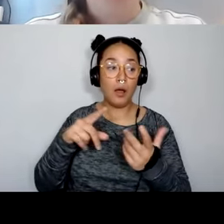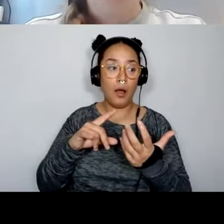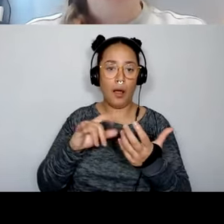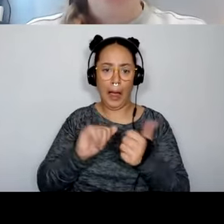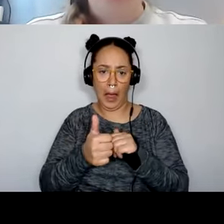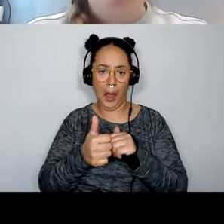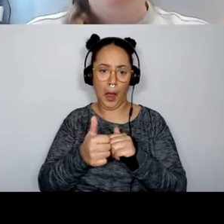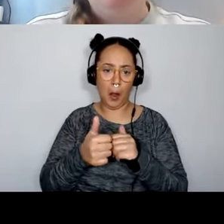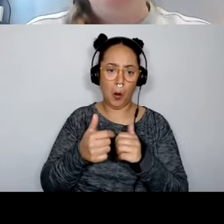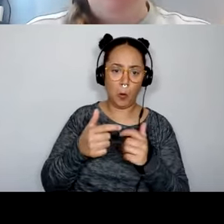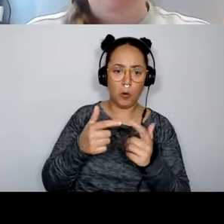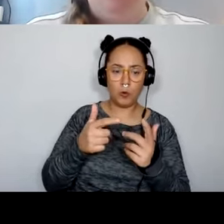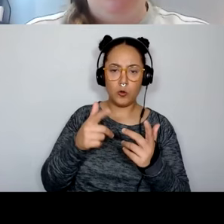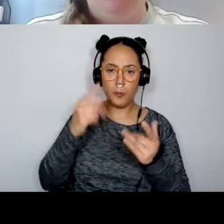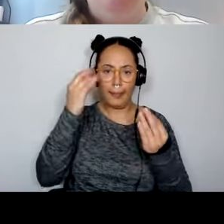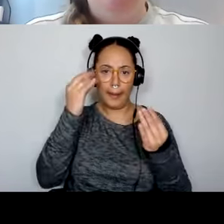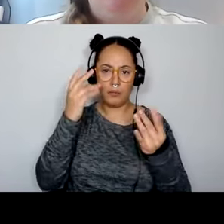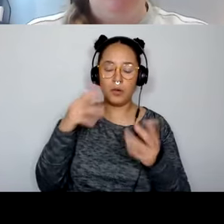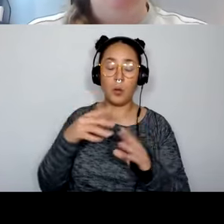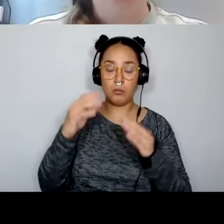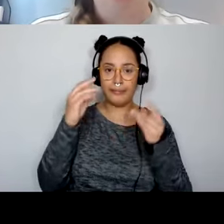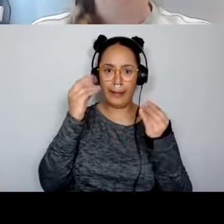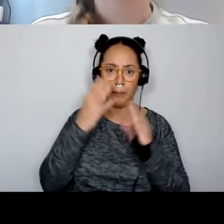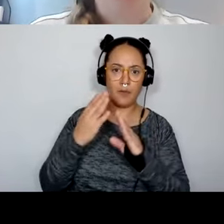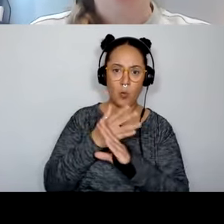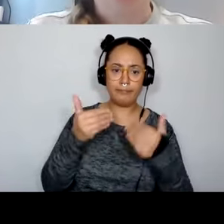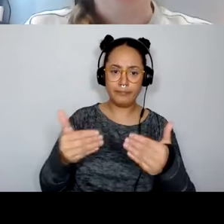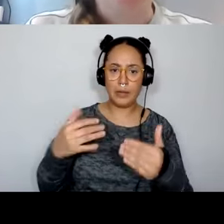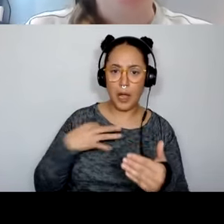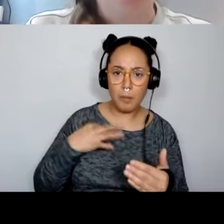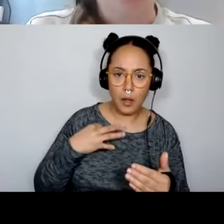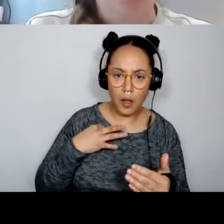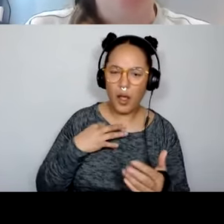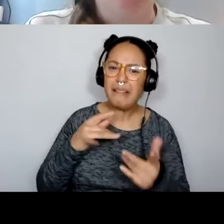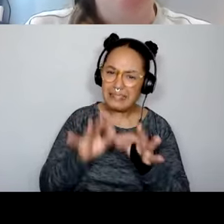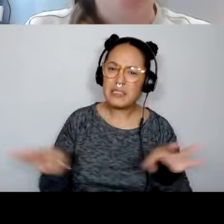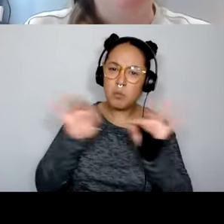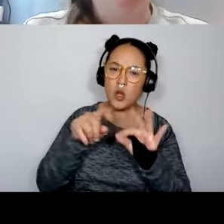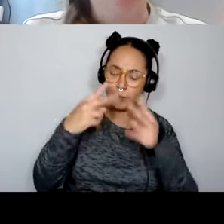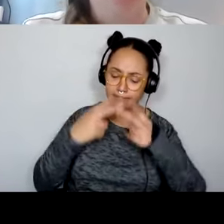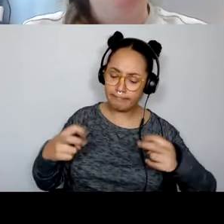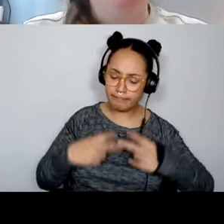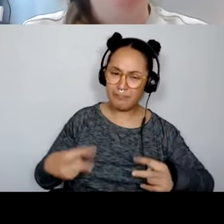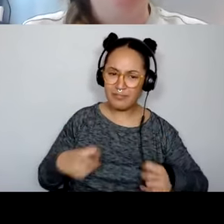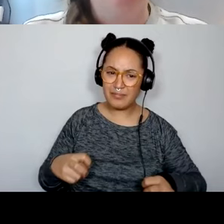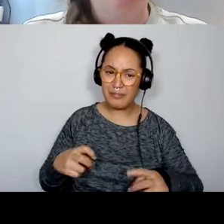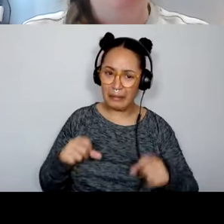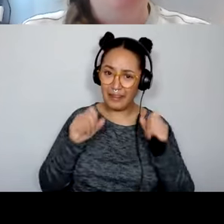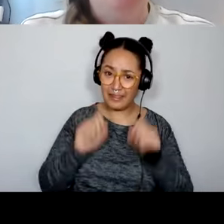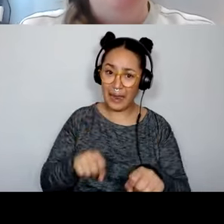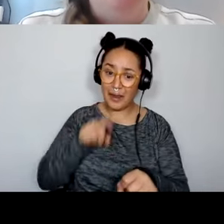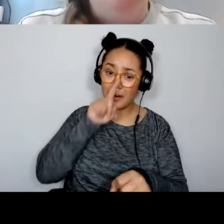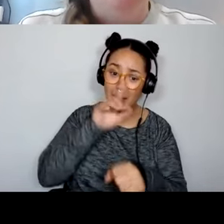You, you really want to think about, you know, what you're able to commit to the program and to, um,